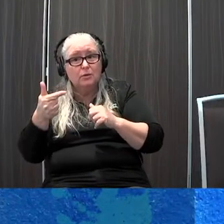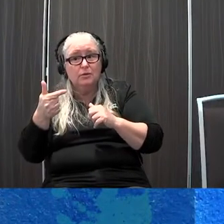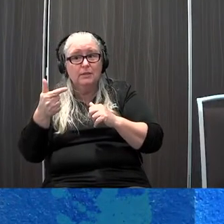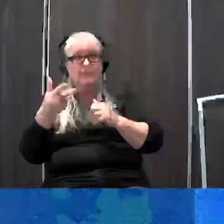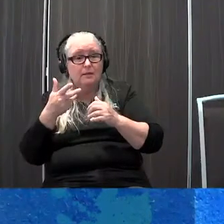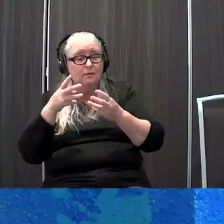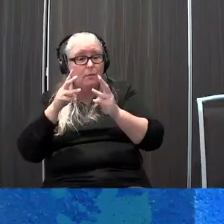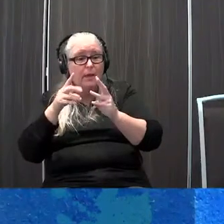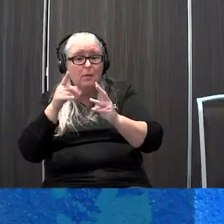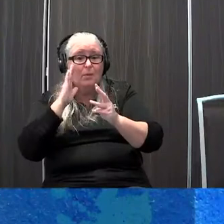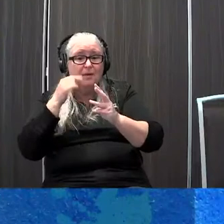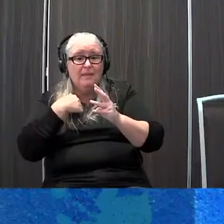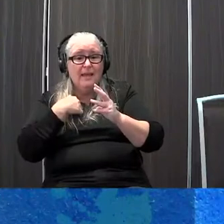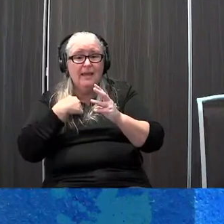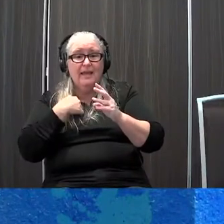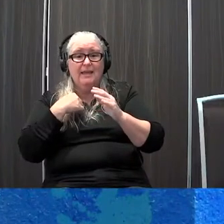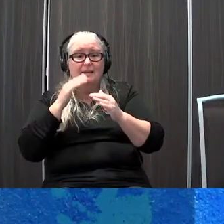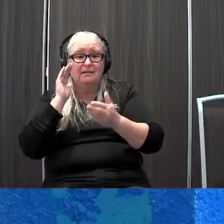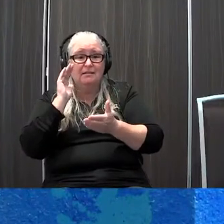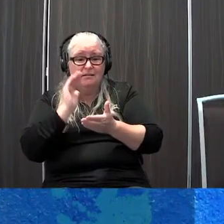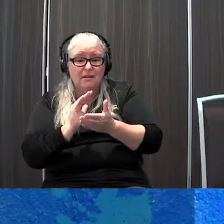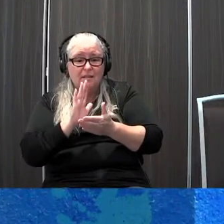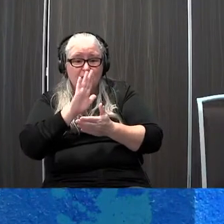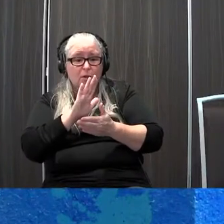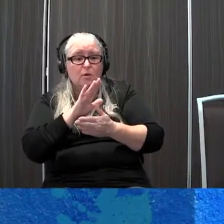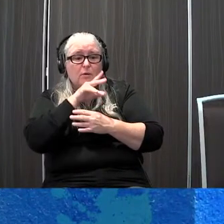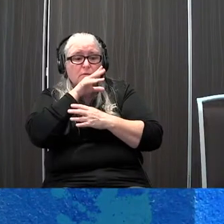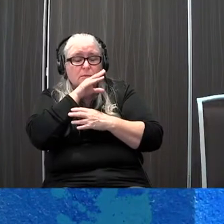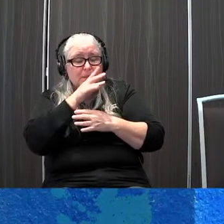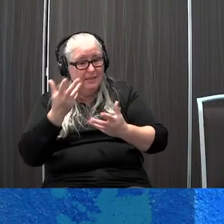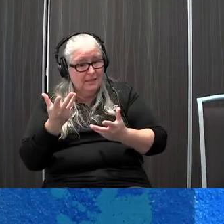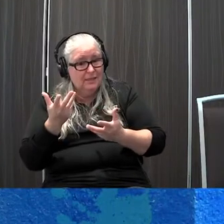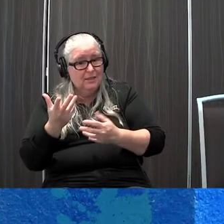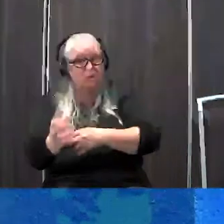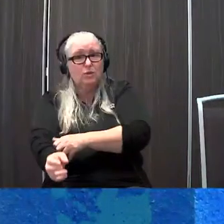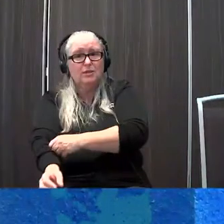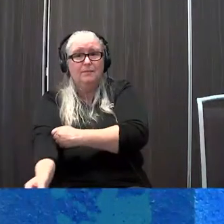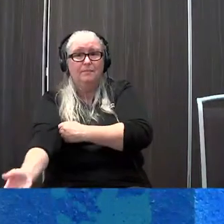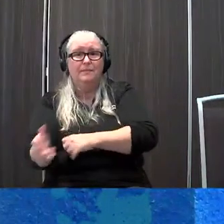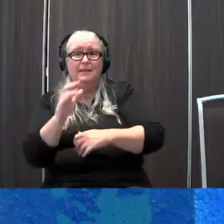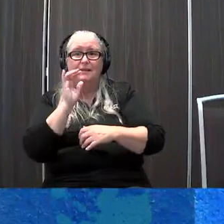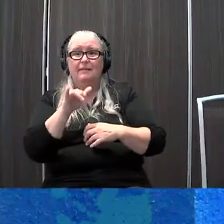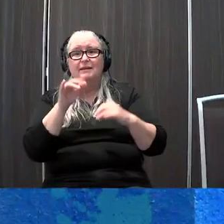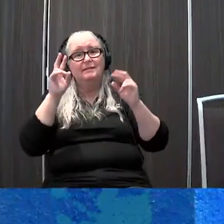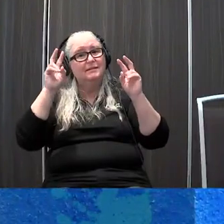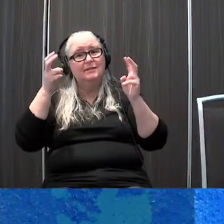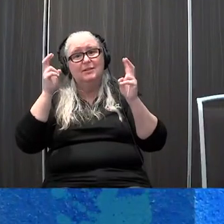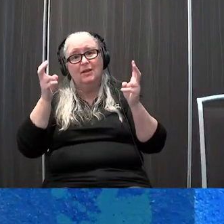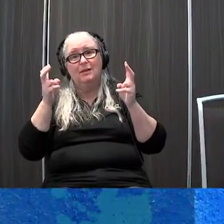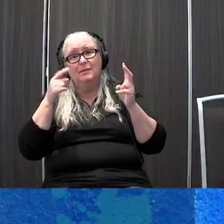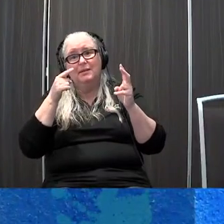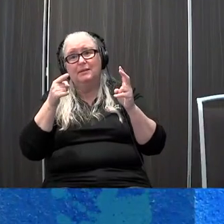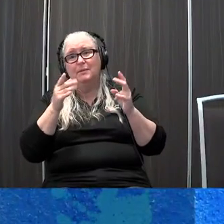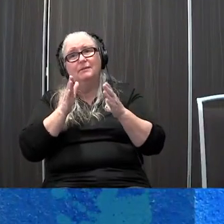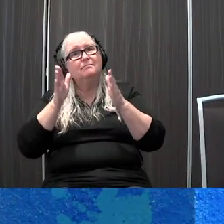interfere with their motivation to produce verbal speech and that's a topic that has been widely